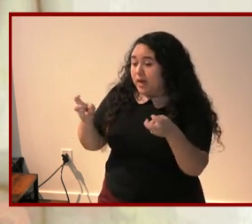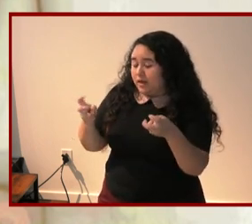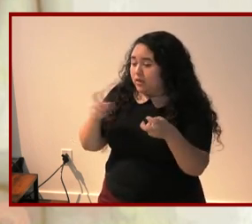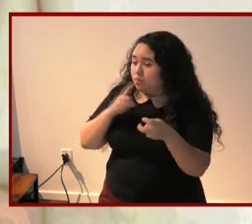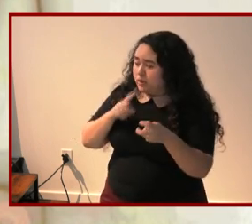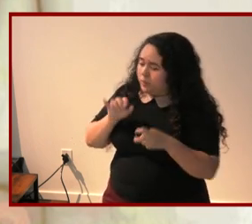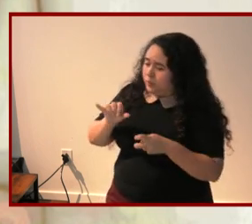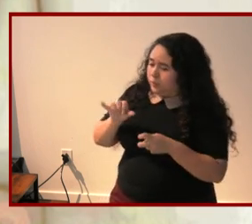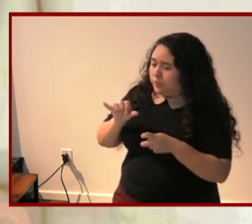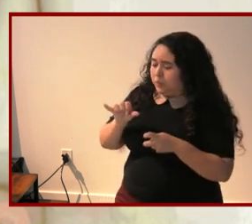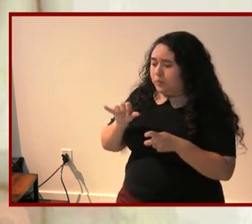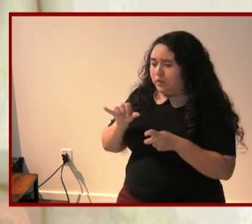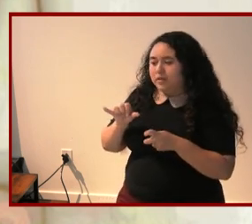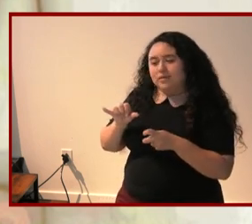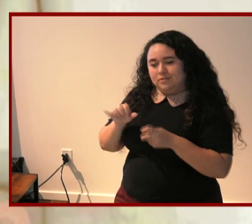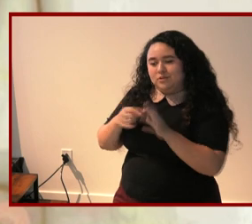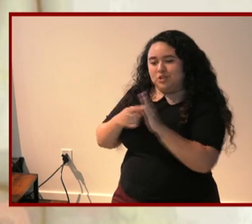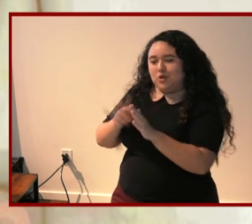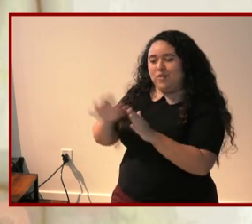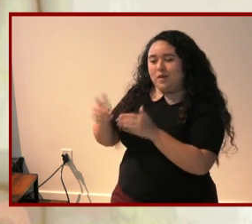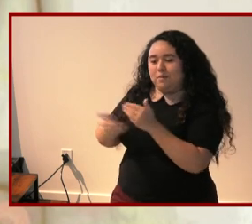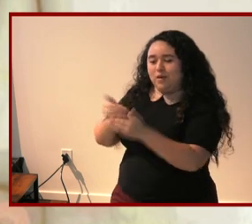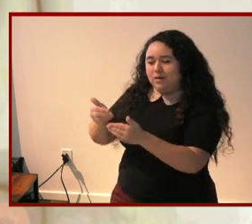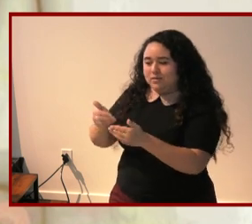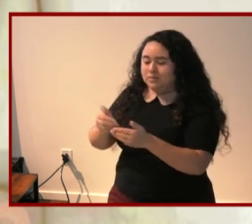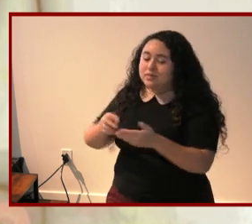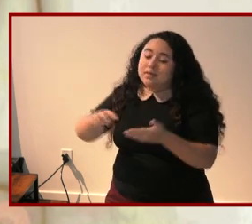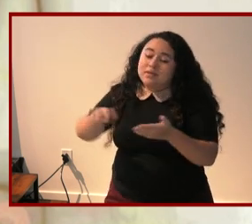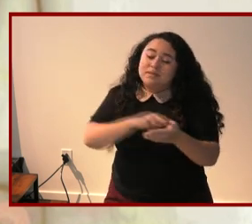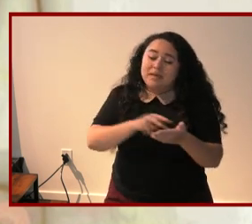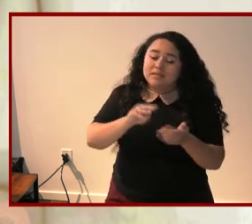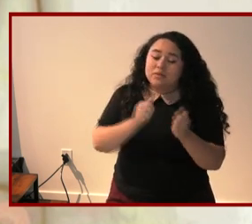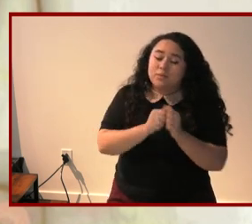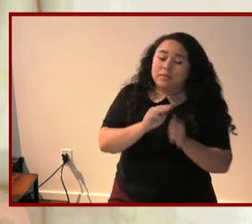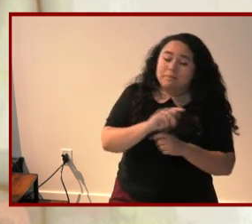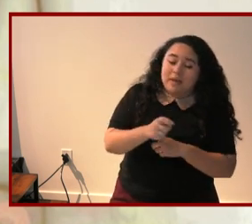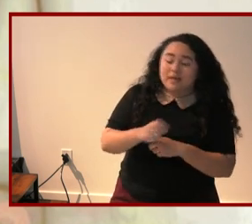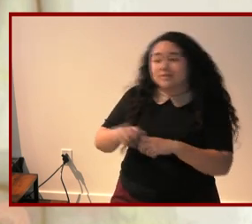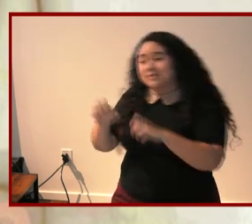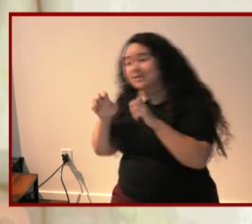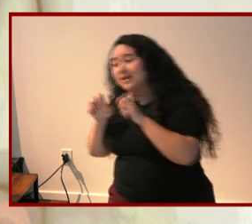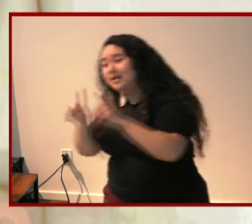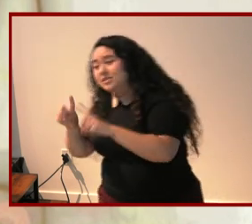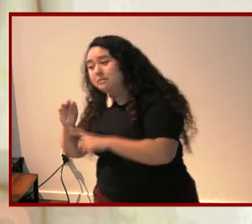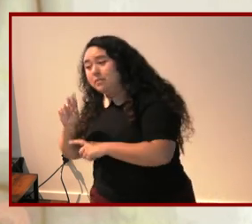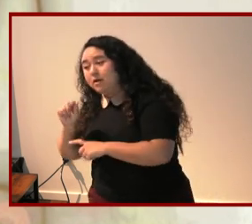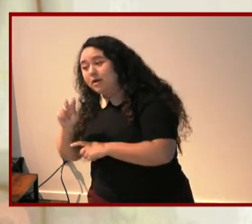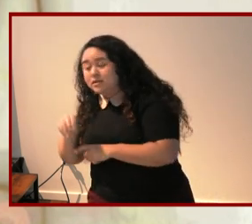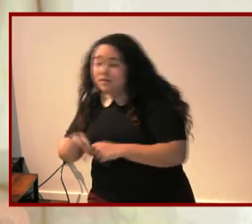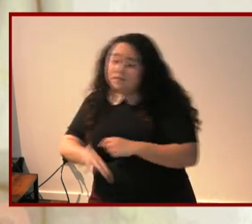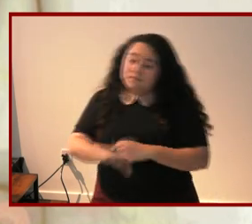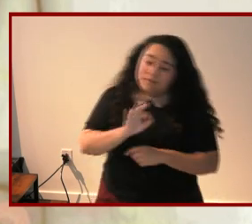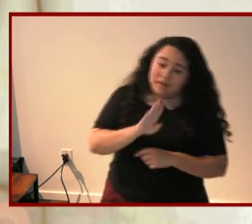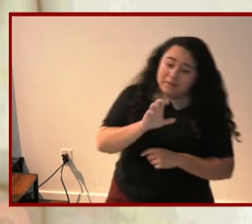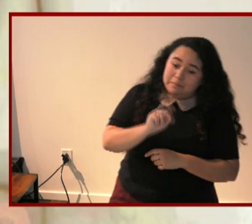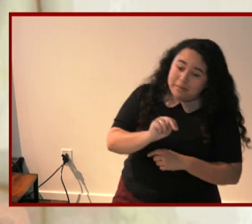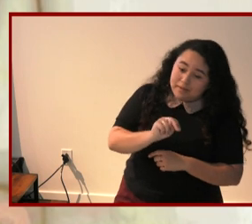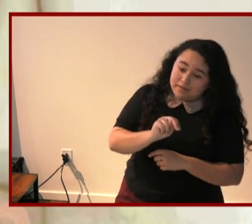degree speak of process dancing with max educating marston finding ben